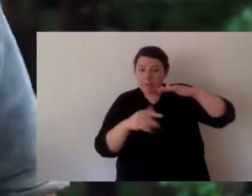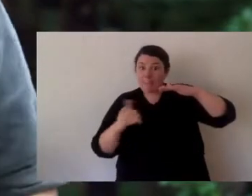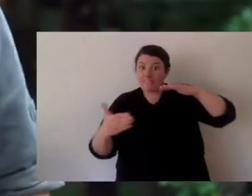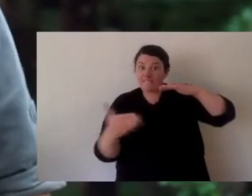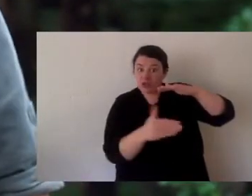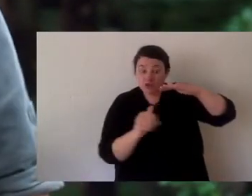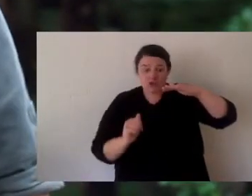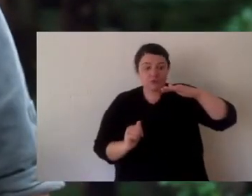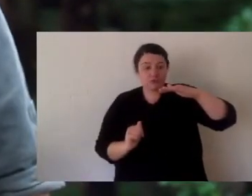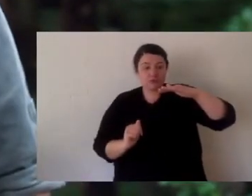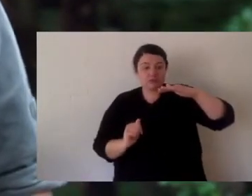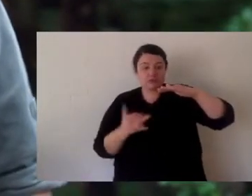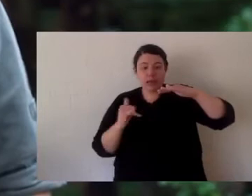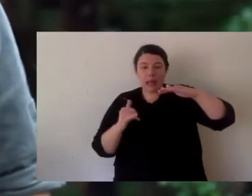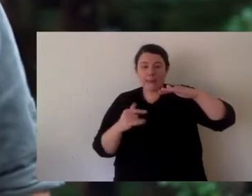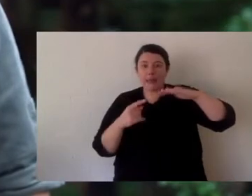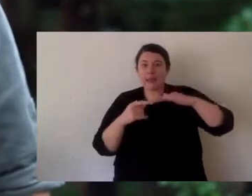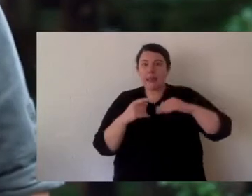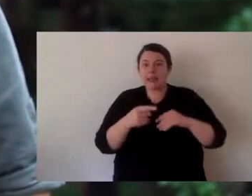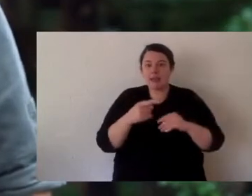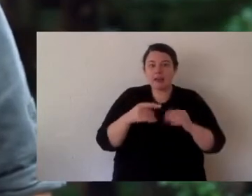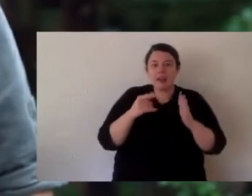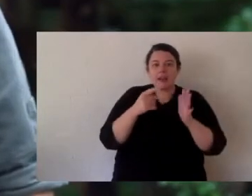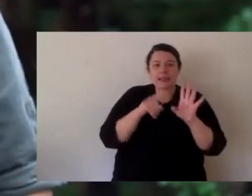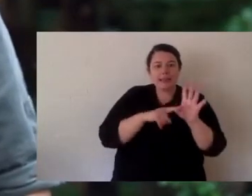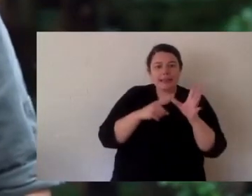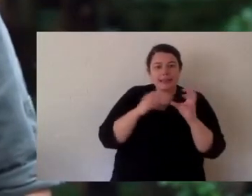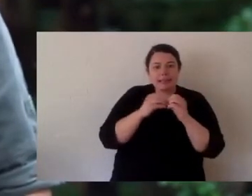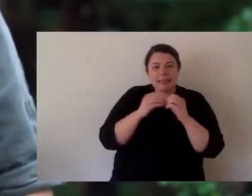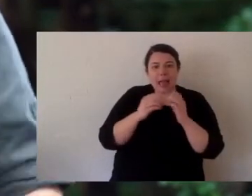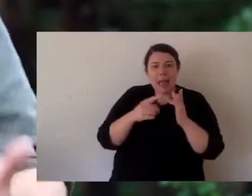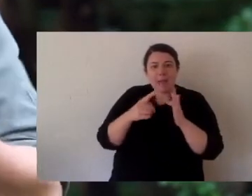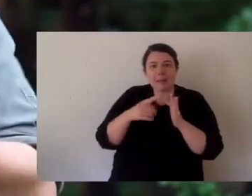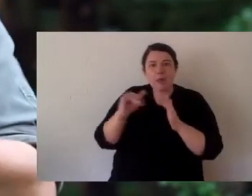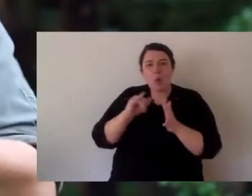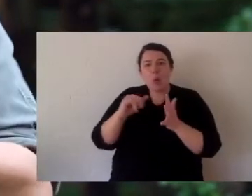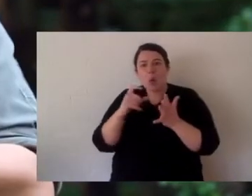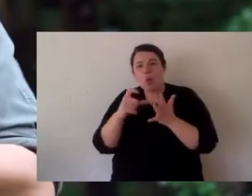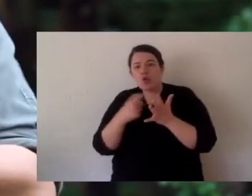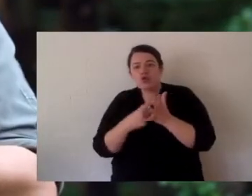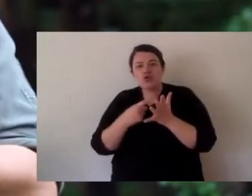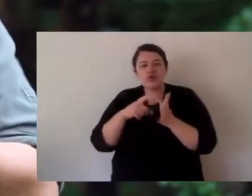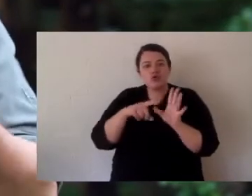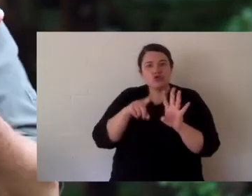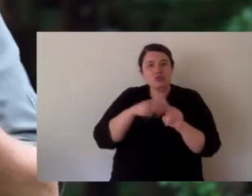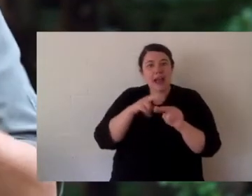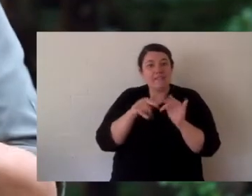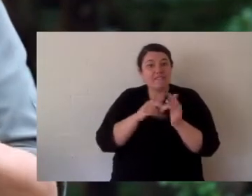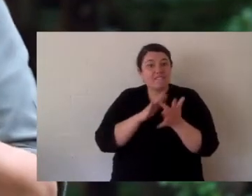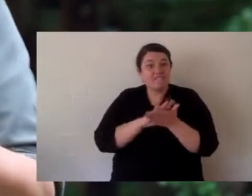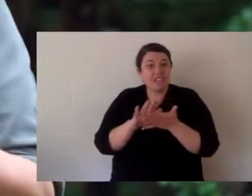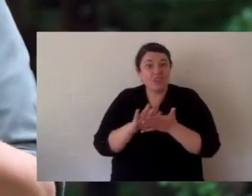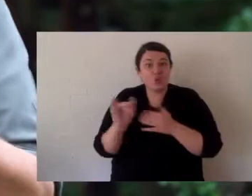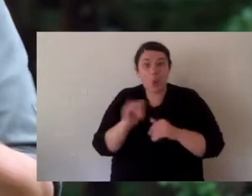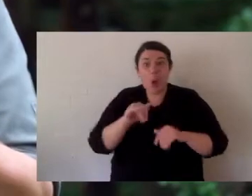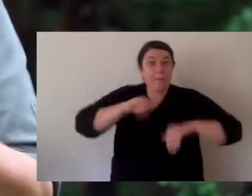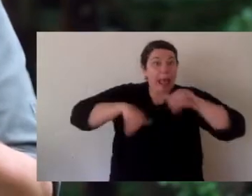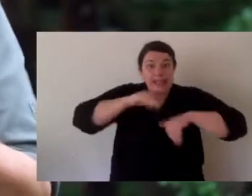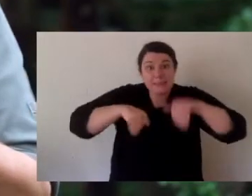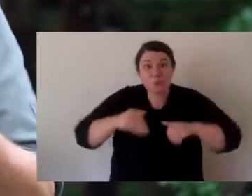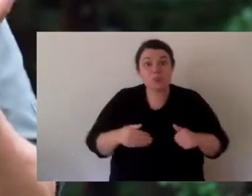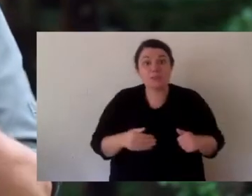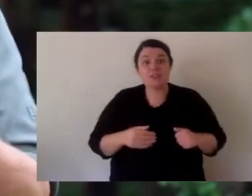turtle but I want it underwater. And I want you to find out who else lives with it. Is there a species of fish? Is there a species of yabby or